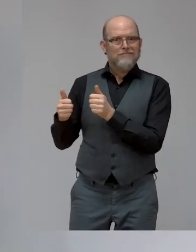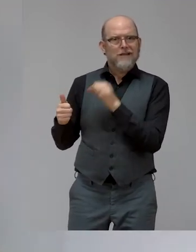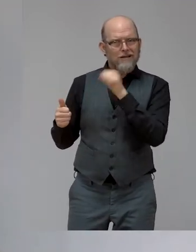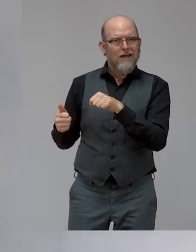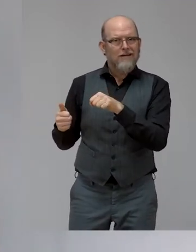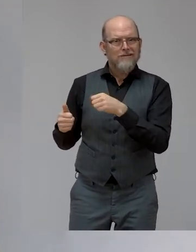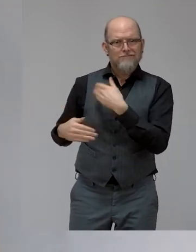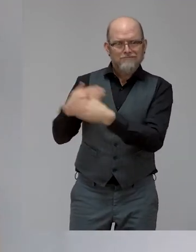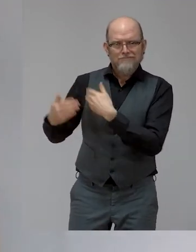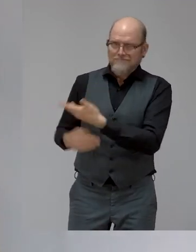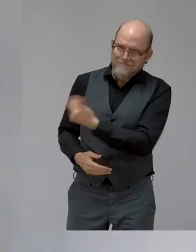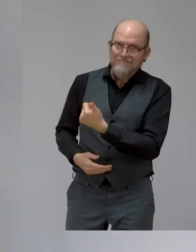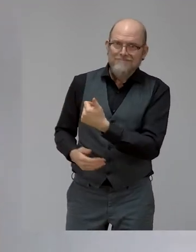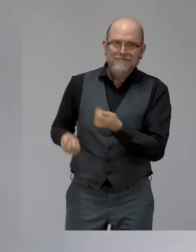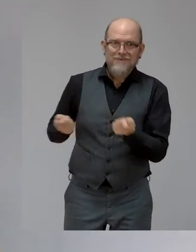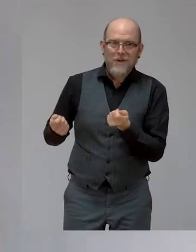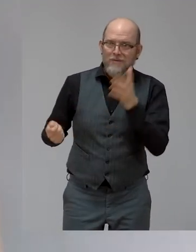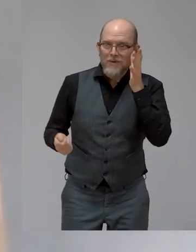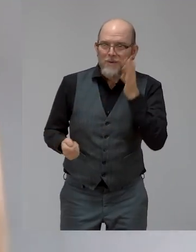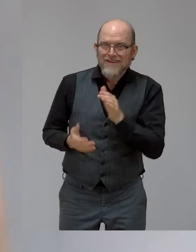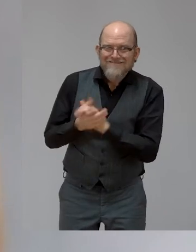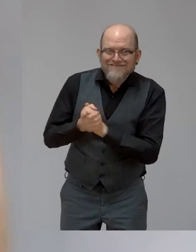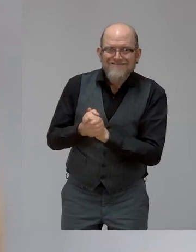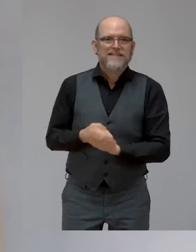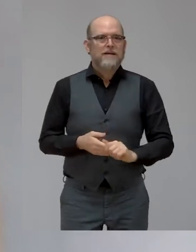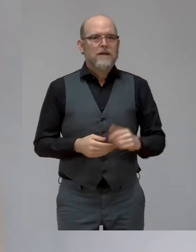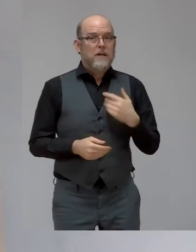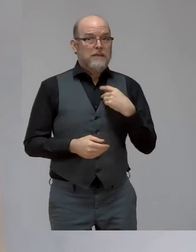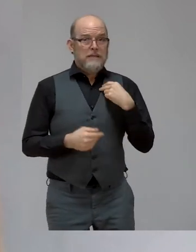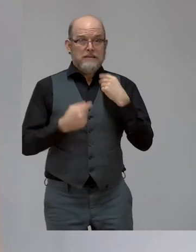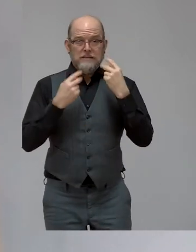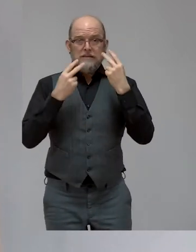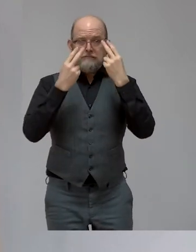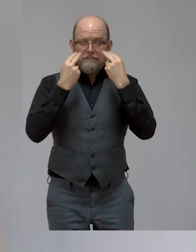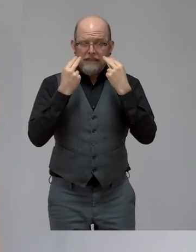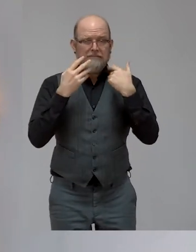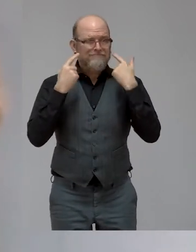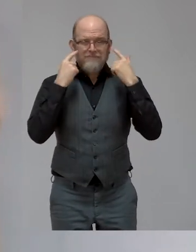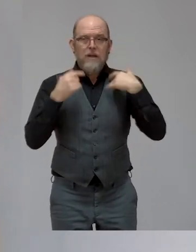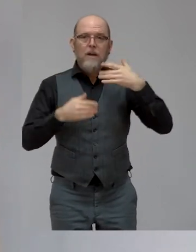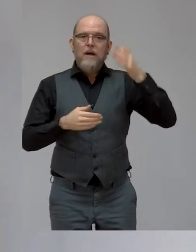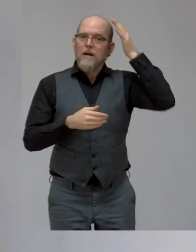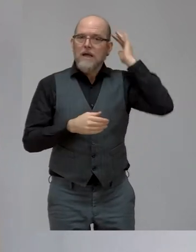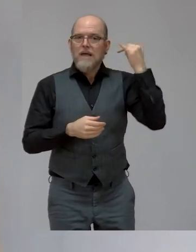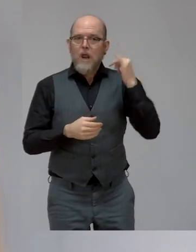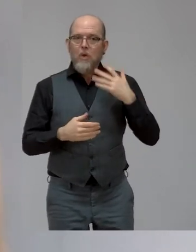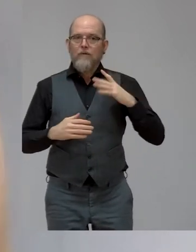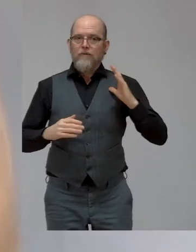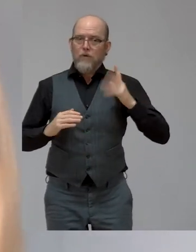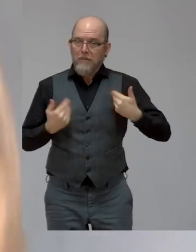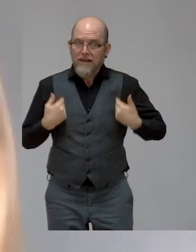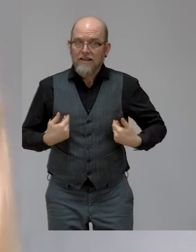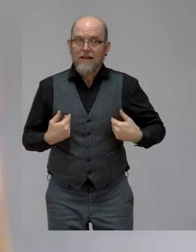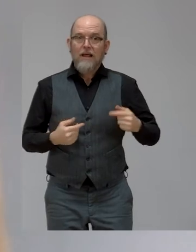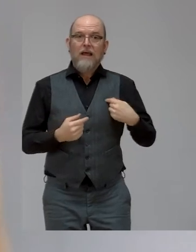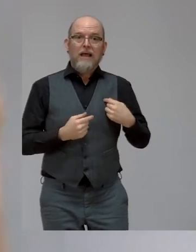So very quickly, for those of you like me, visually impaired, I have blonde hair. I'm a white female from Ireland. I'm sitting beside my washing machine, which you can't